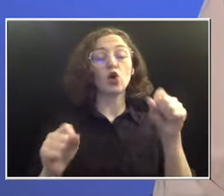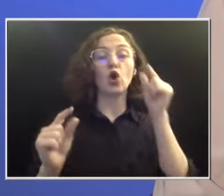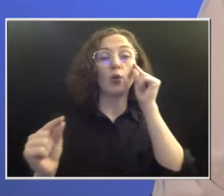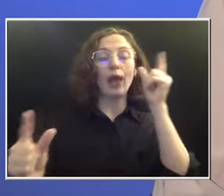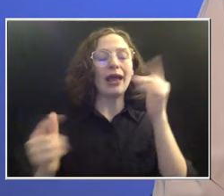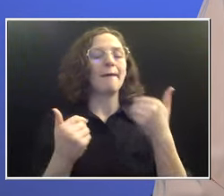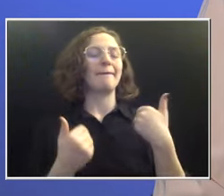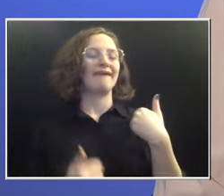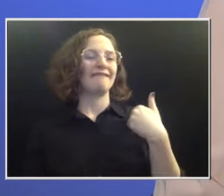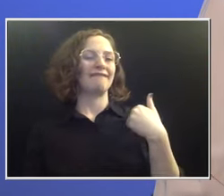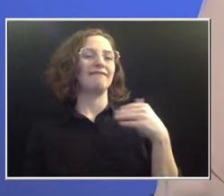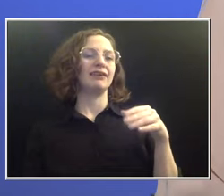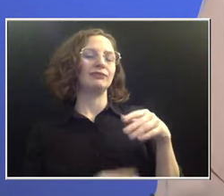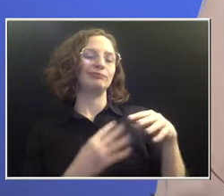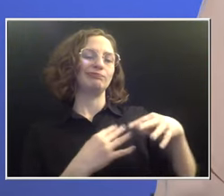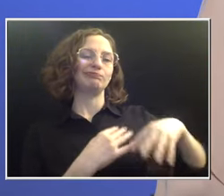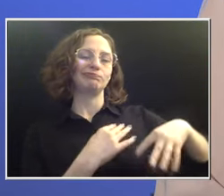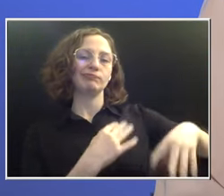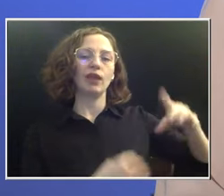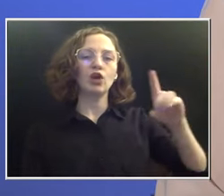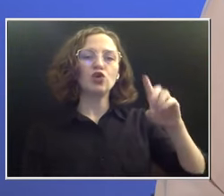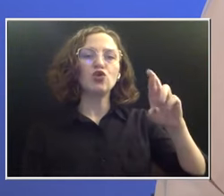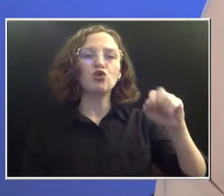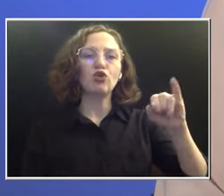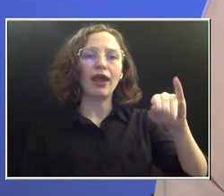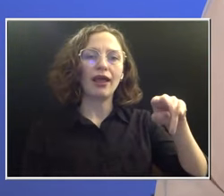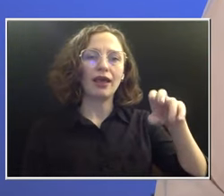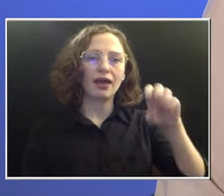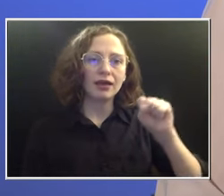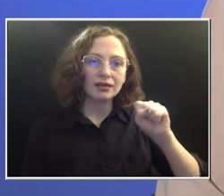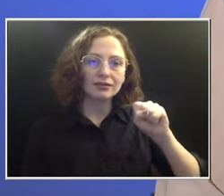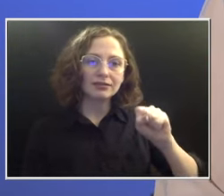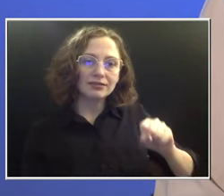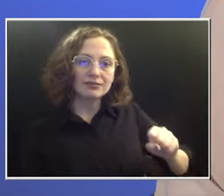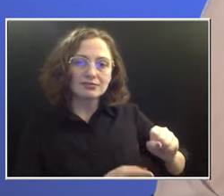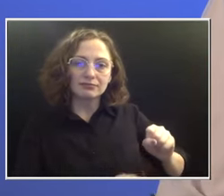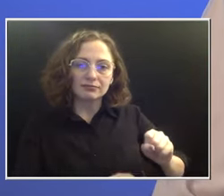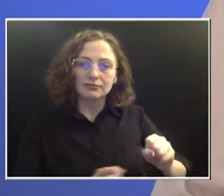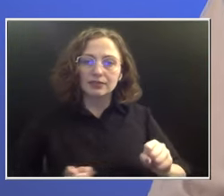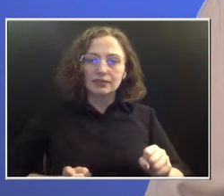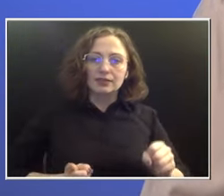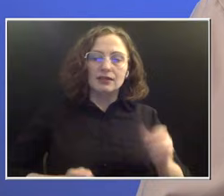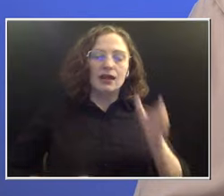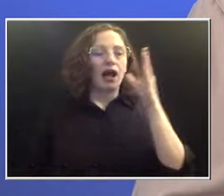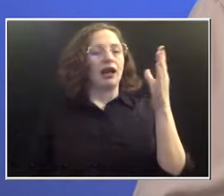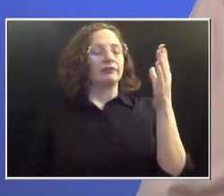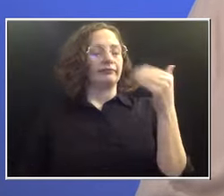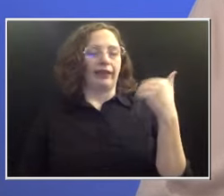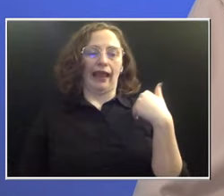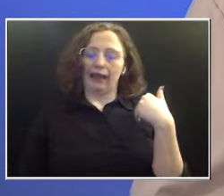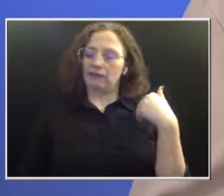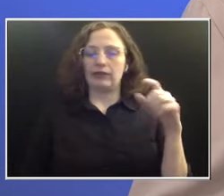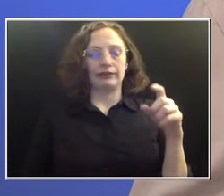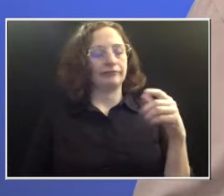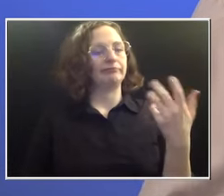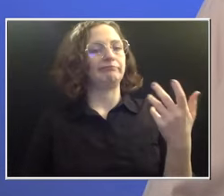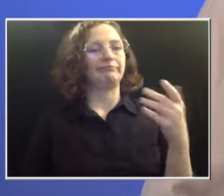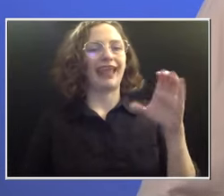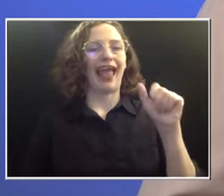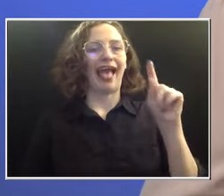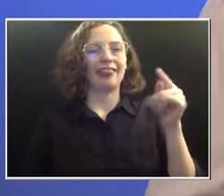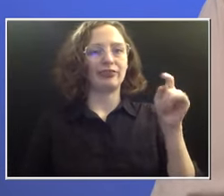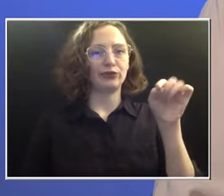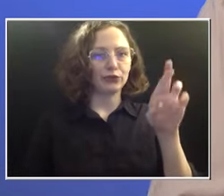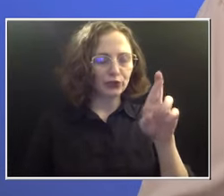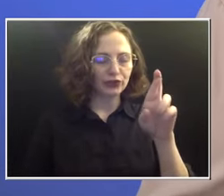And then, you know, there was, I was going to have to have a catheter for two weeks. And so just all of these things, and it's a major surgery,